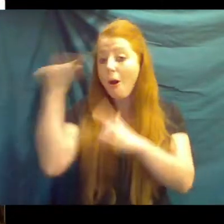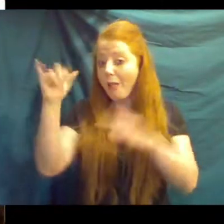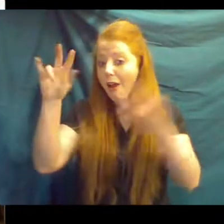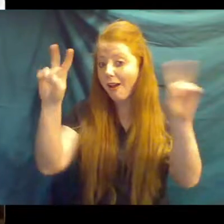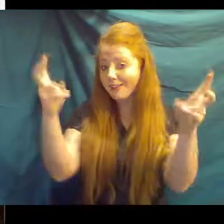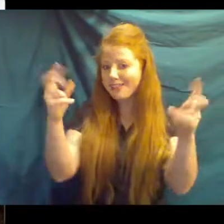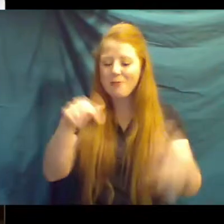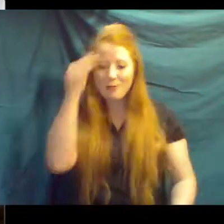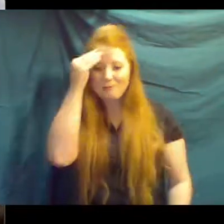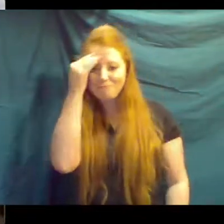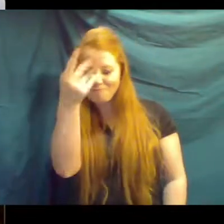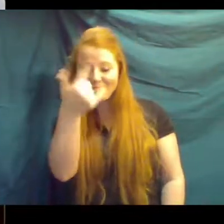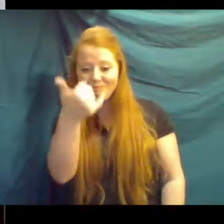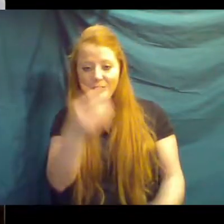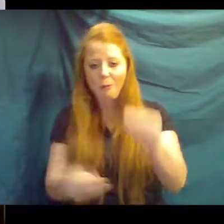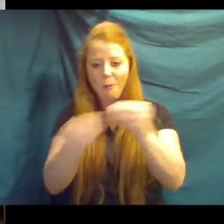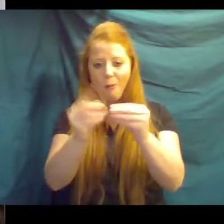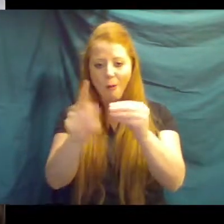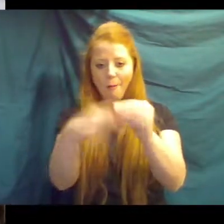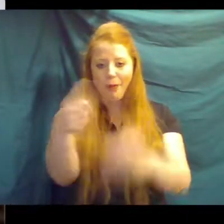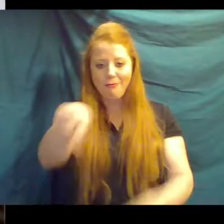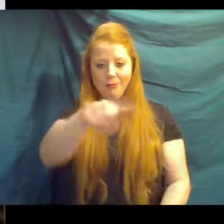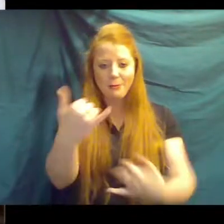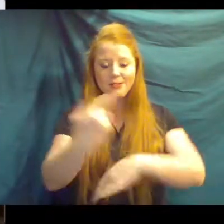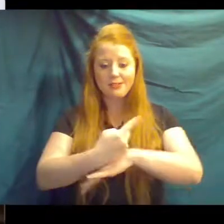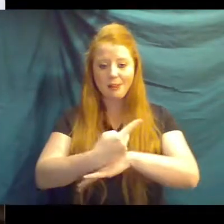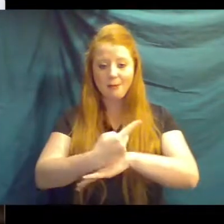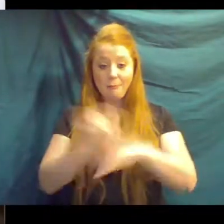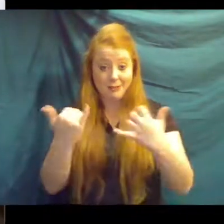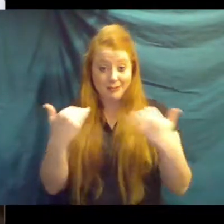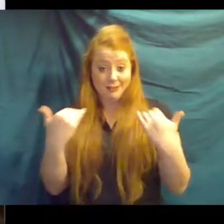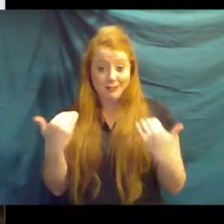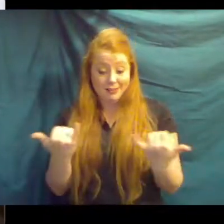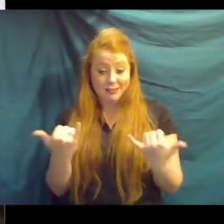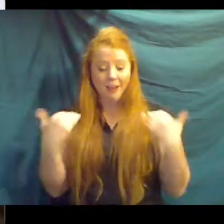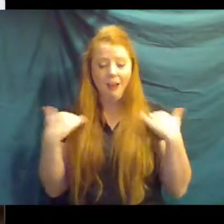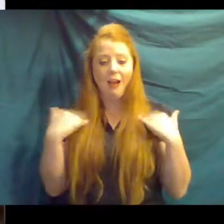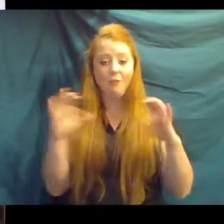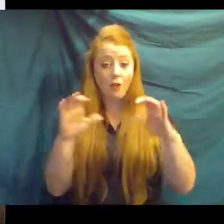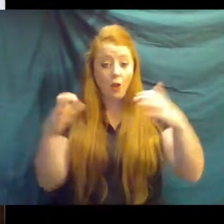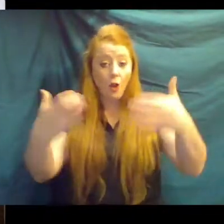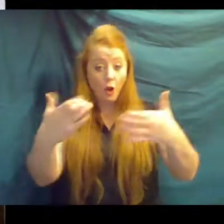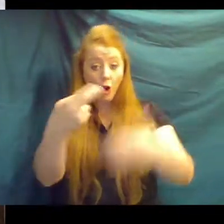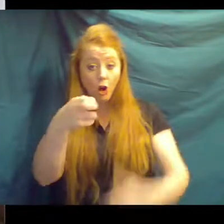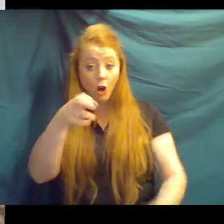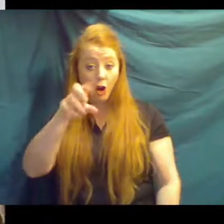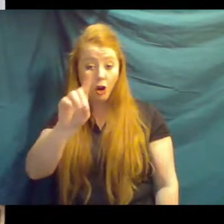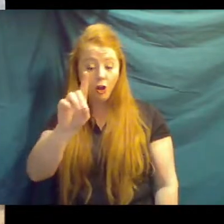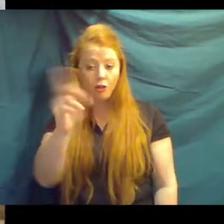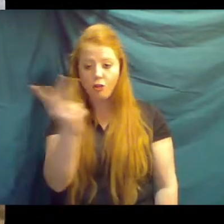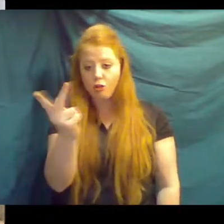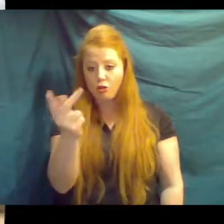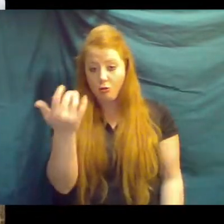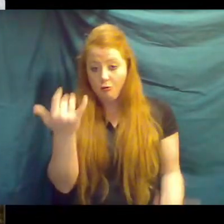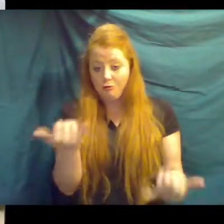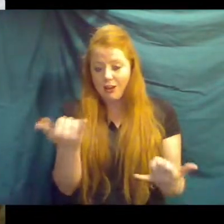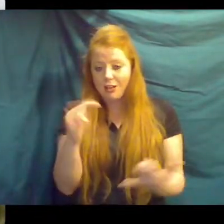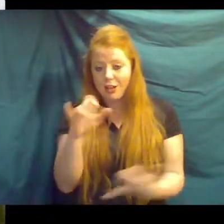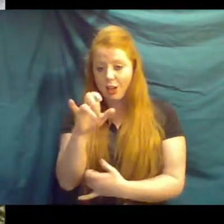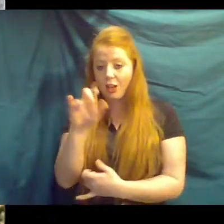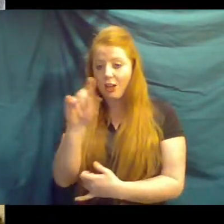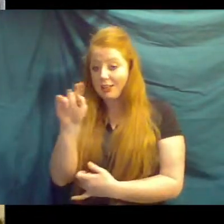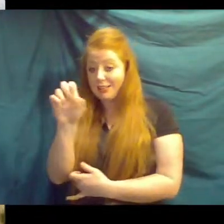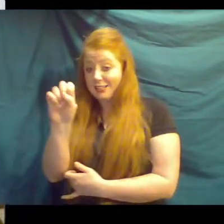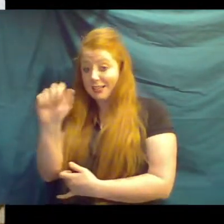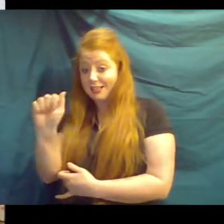So with us here today, we have our herd that's here at the zoo in Houston. The two that are up eating browse with Jenna and myself are Tessa